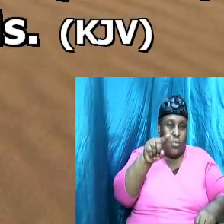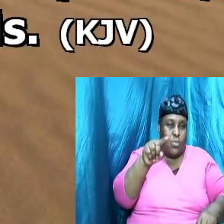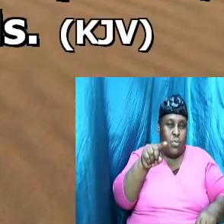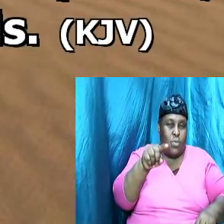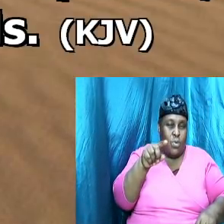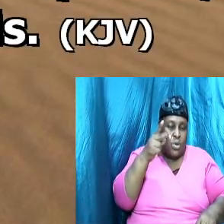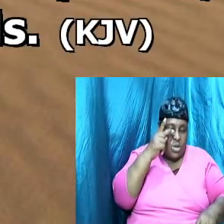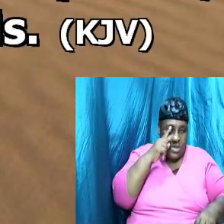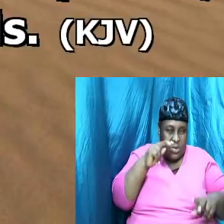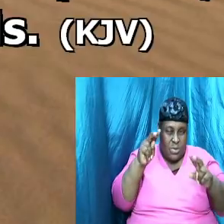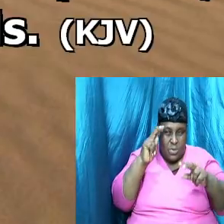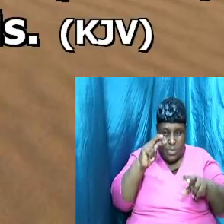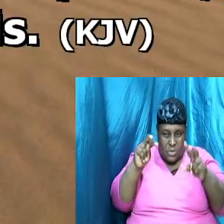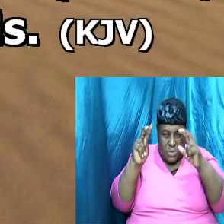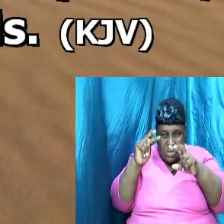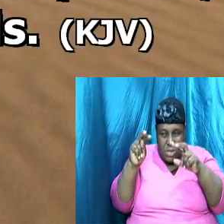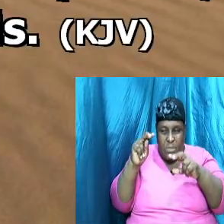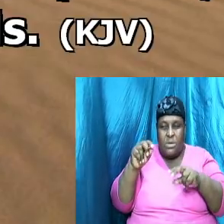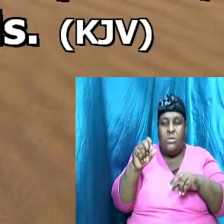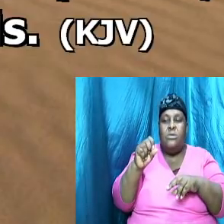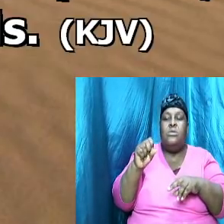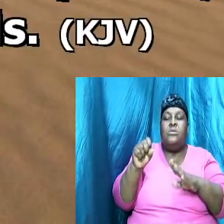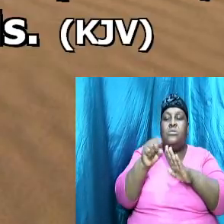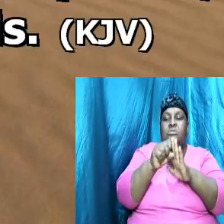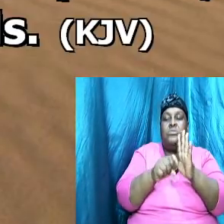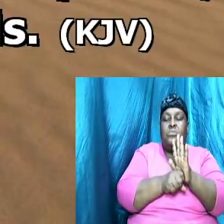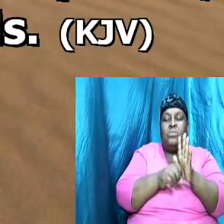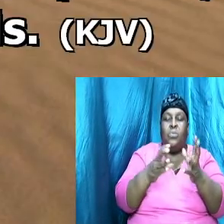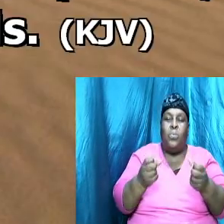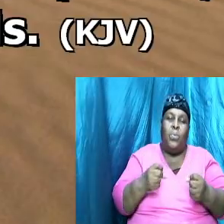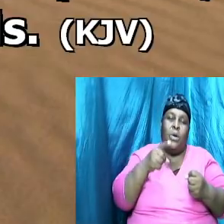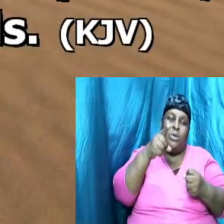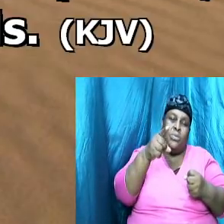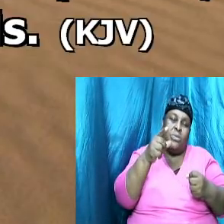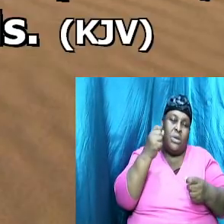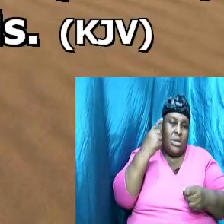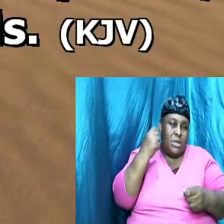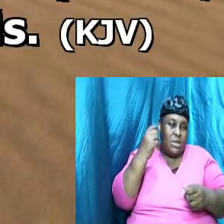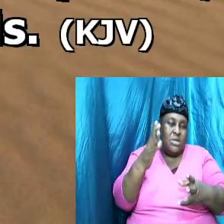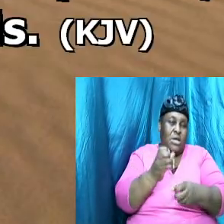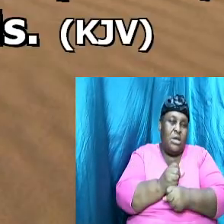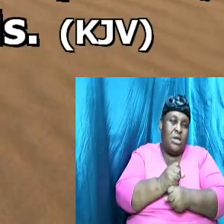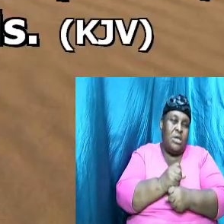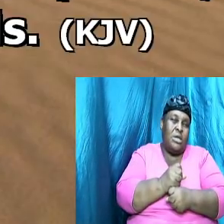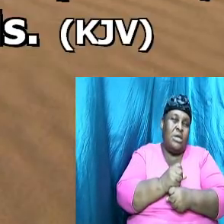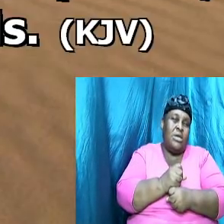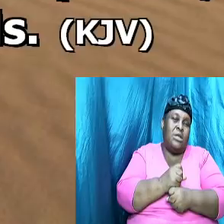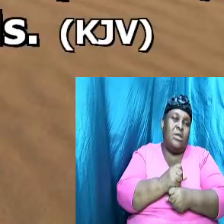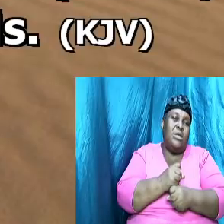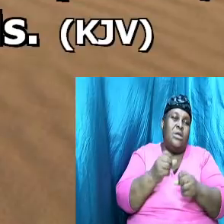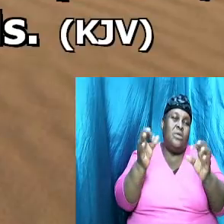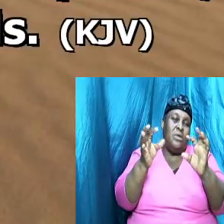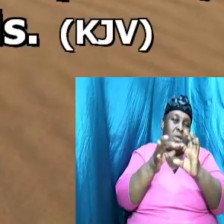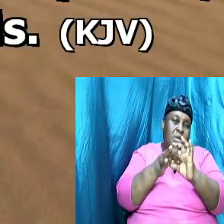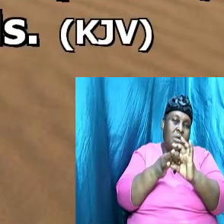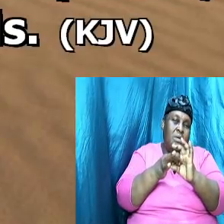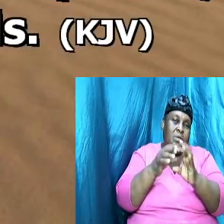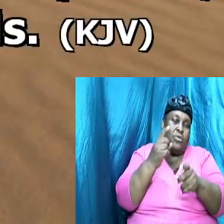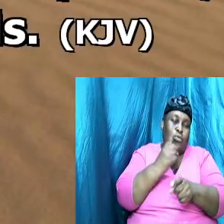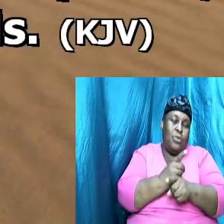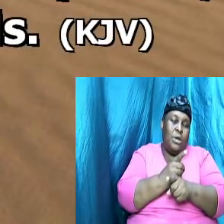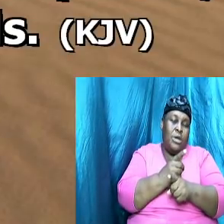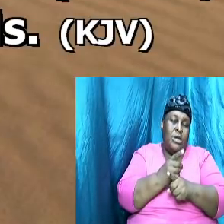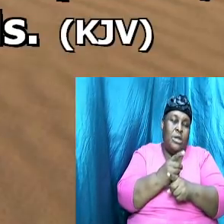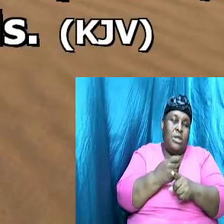would like us to understand that we are taking relationship right from the book of Genesis